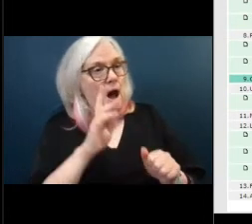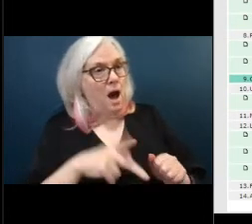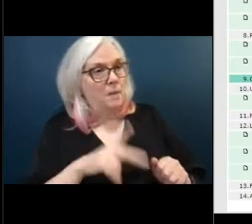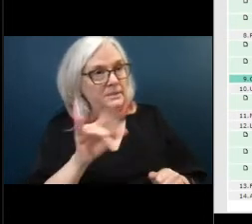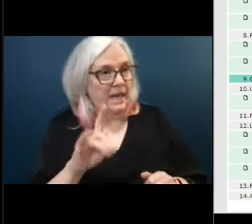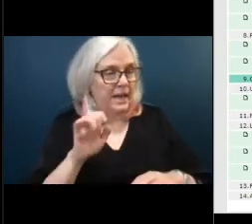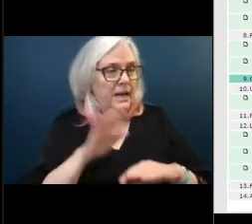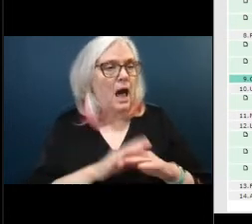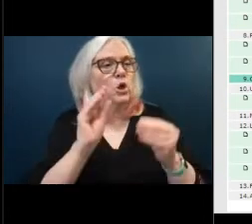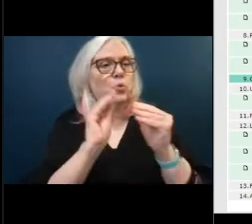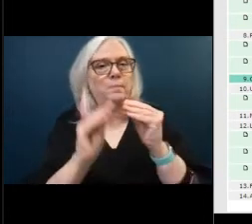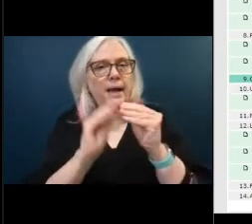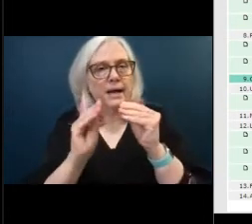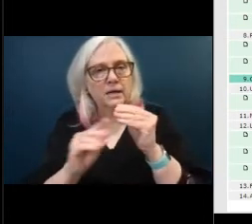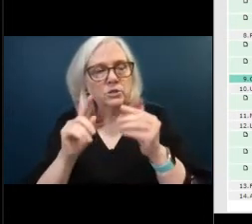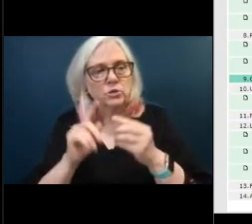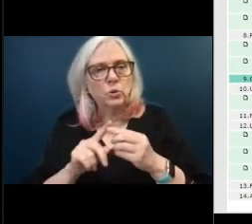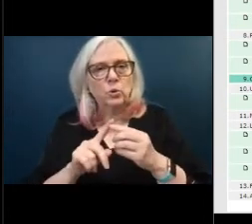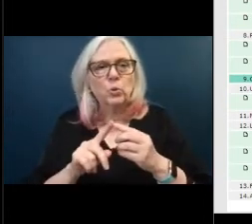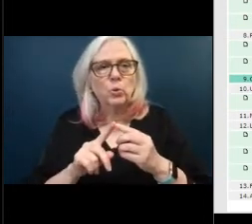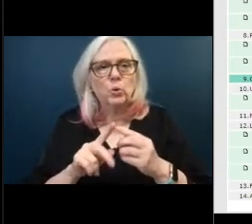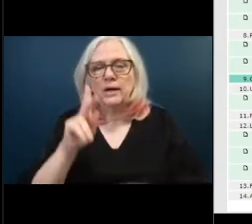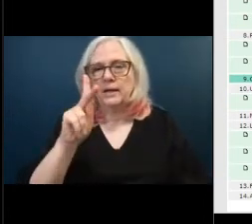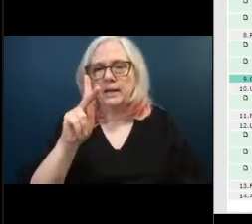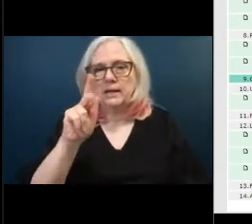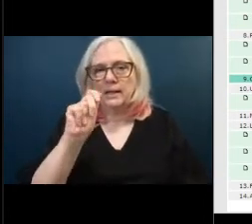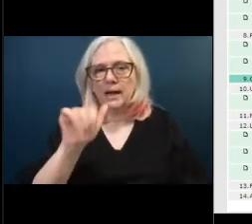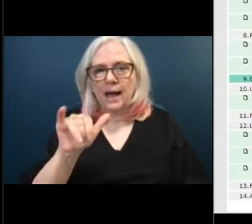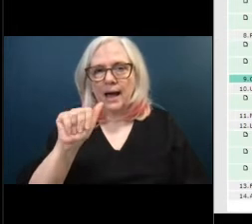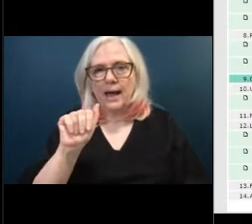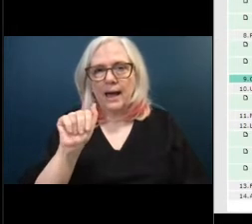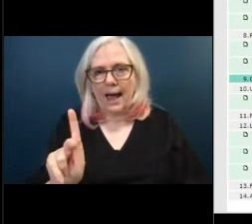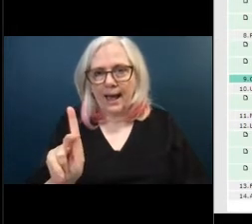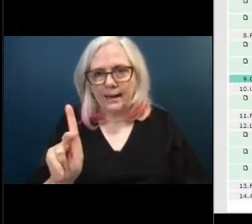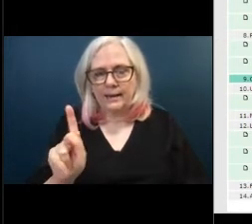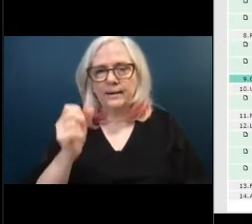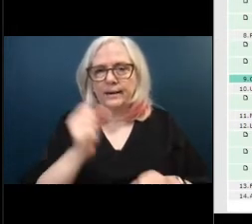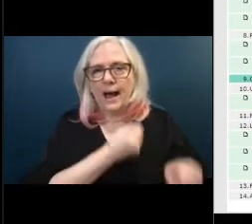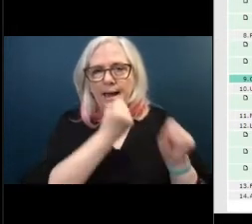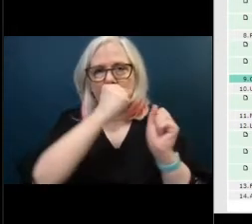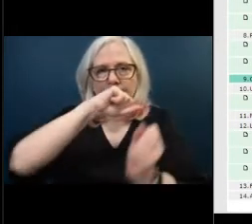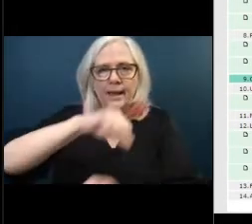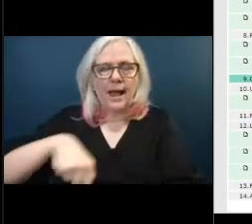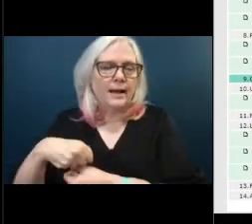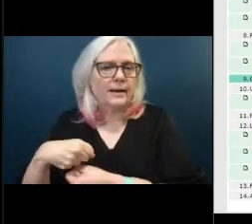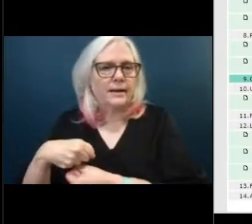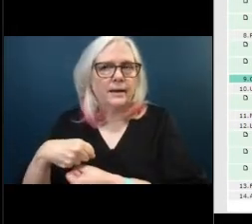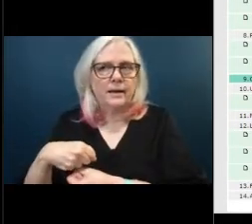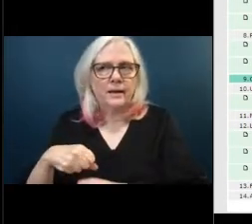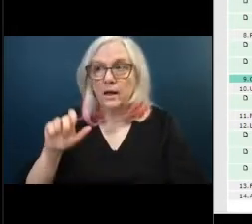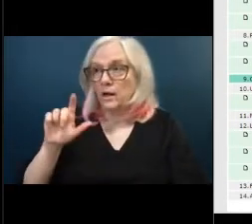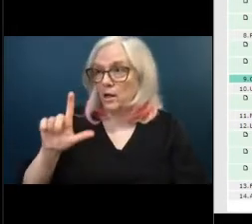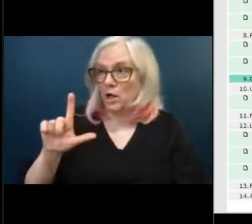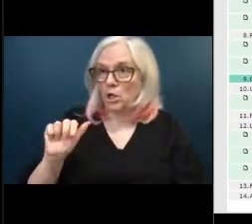kayak lift or the kayak um what's it called i'm sorry i'm kayak launch yes the